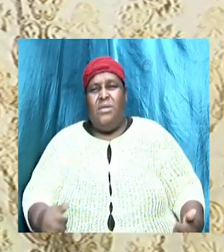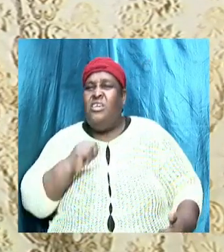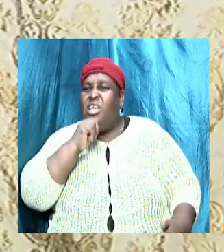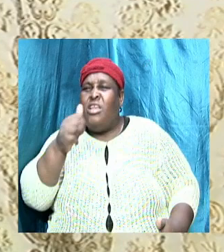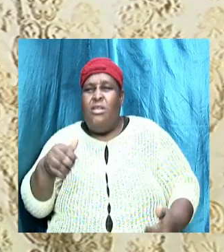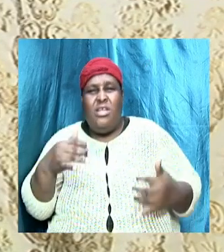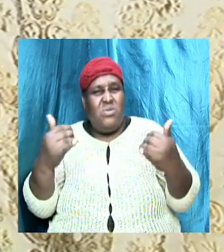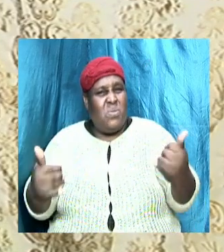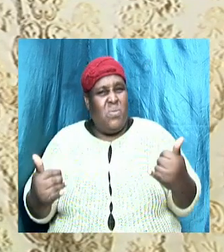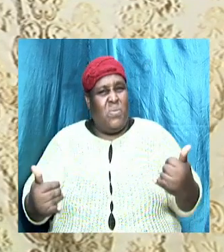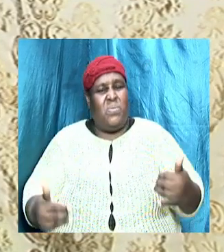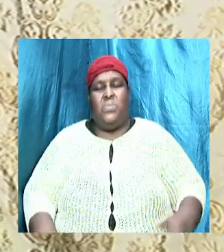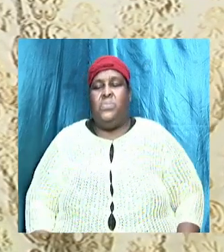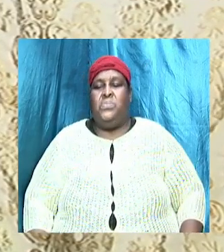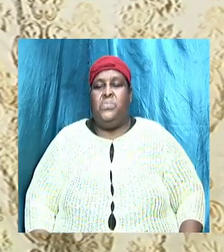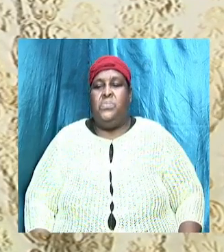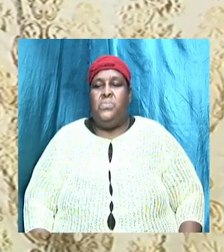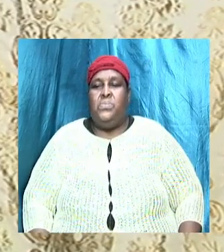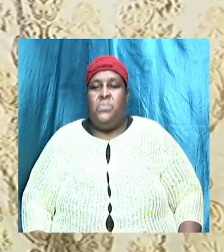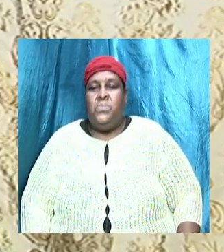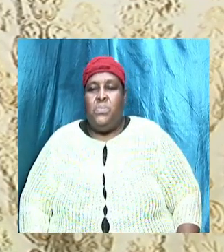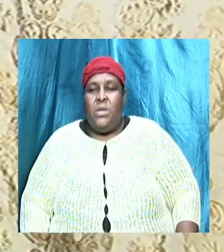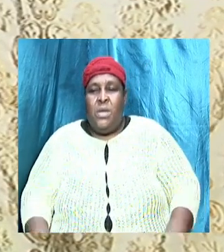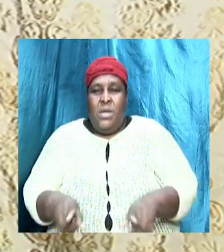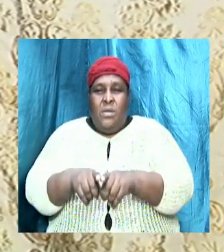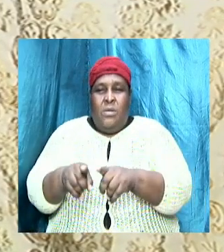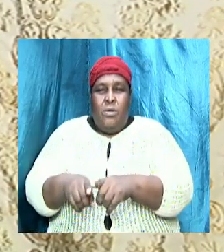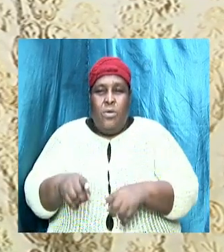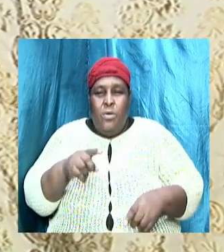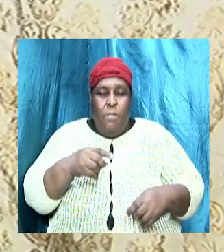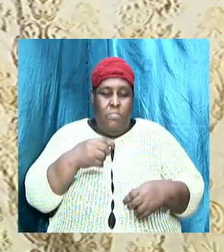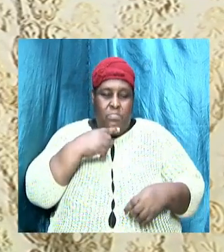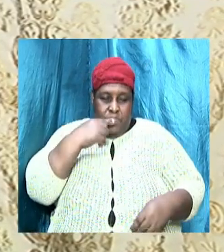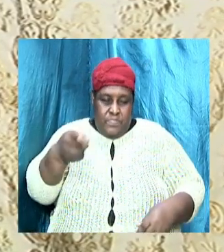So we also made mention